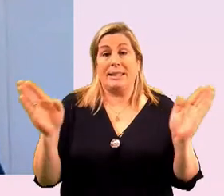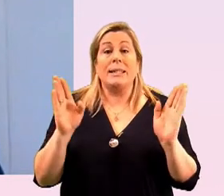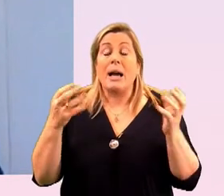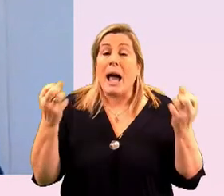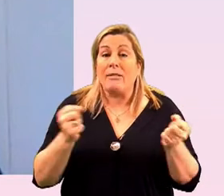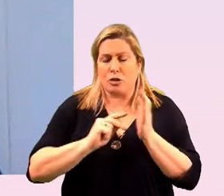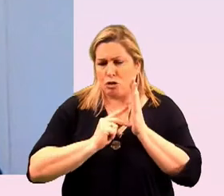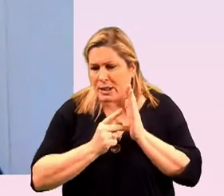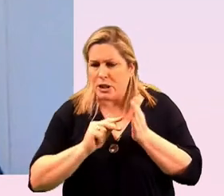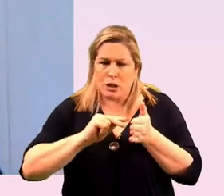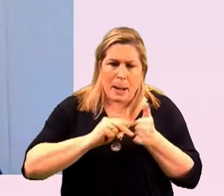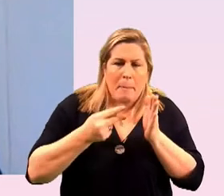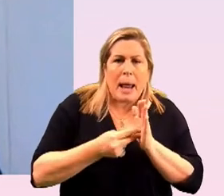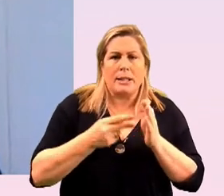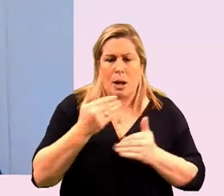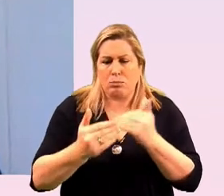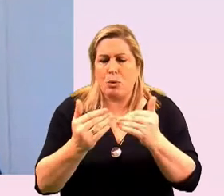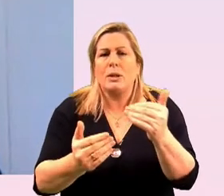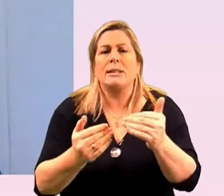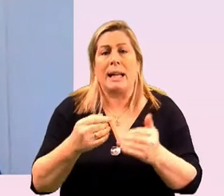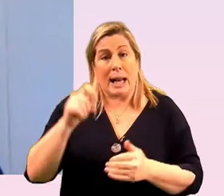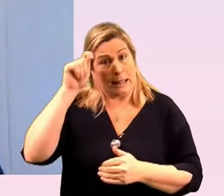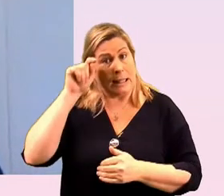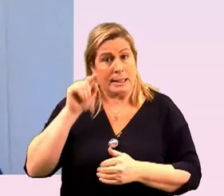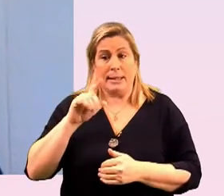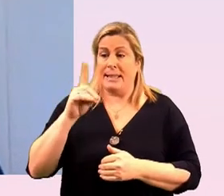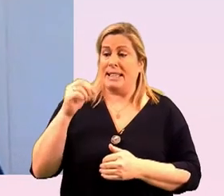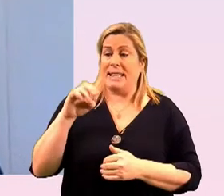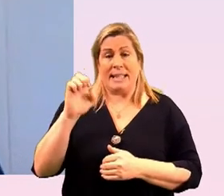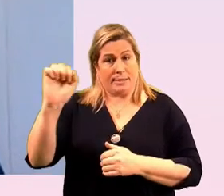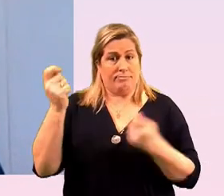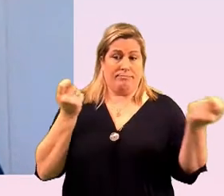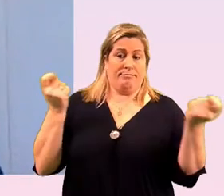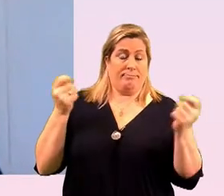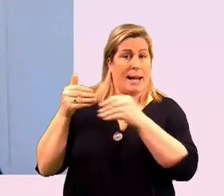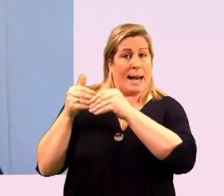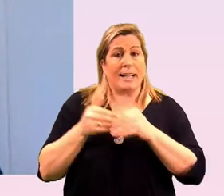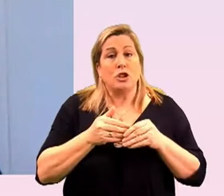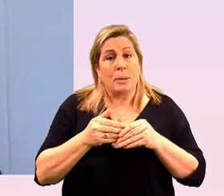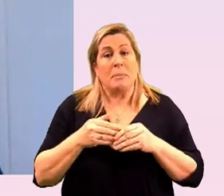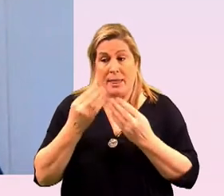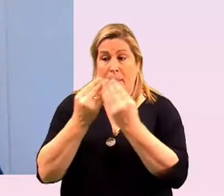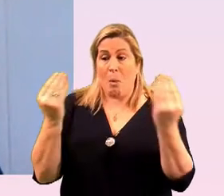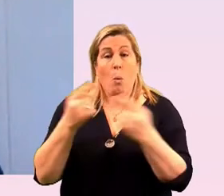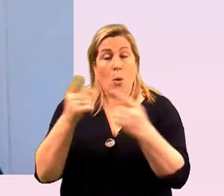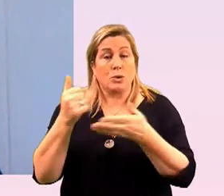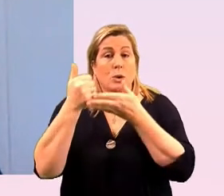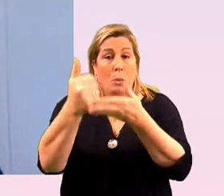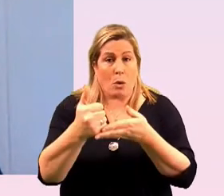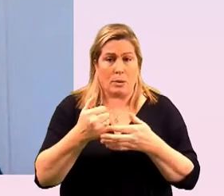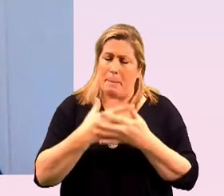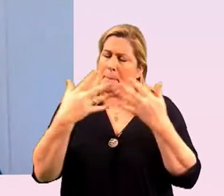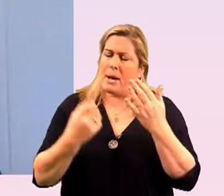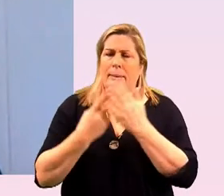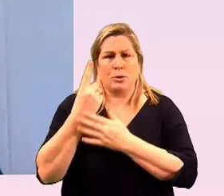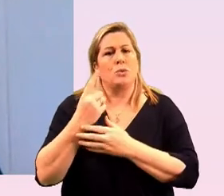planning process underway and i think under denise's leadership and with the board there are major opportunities to continue the